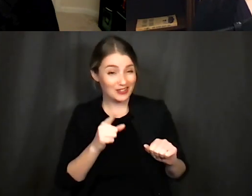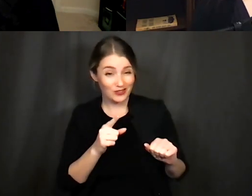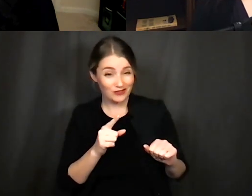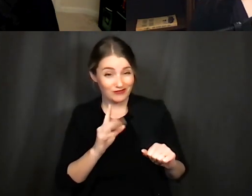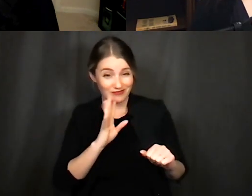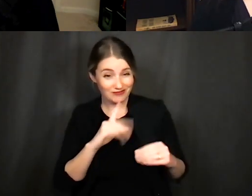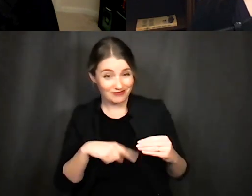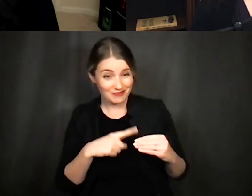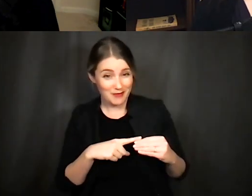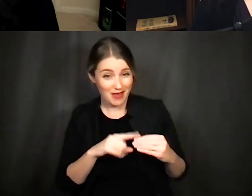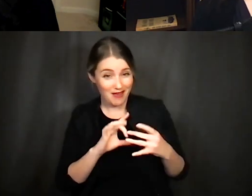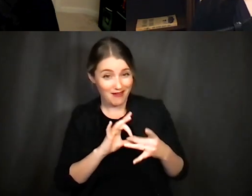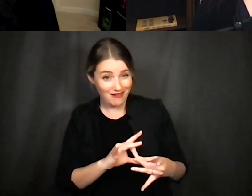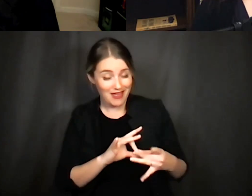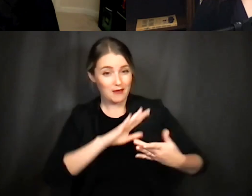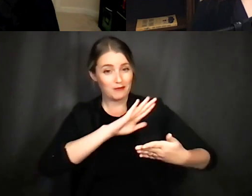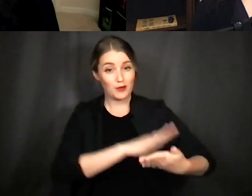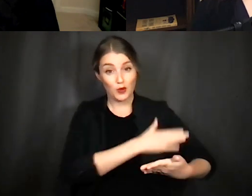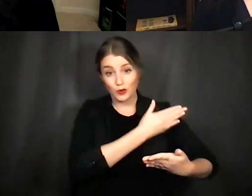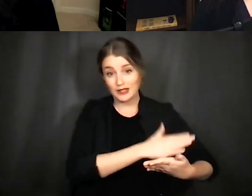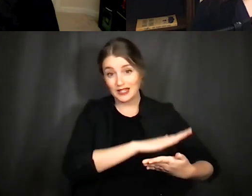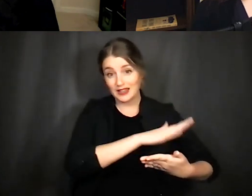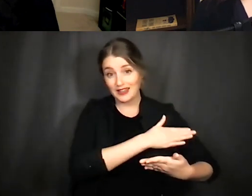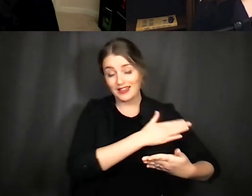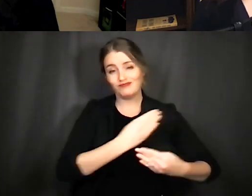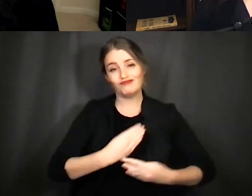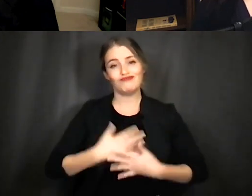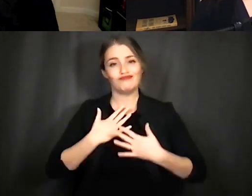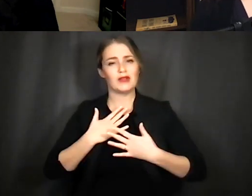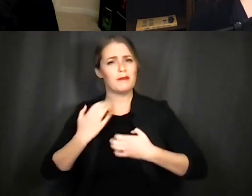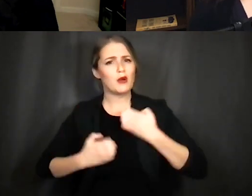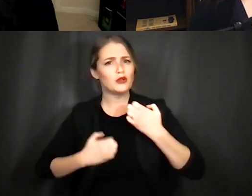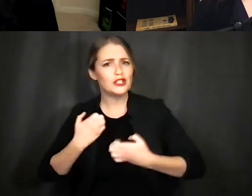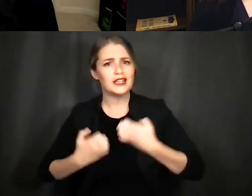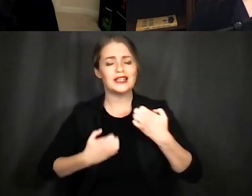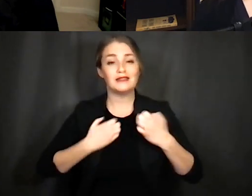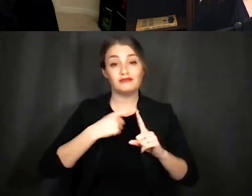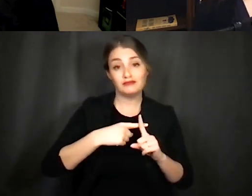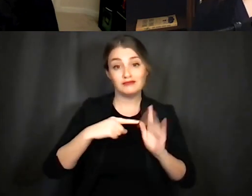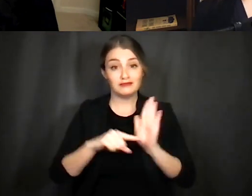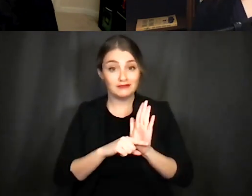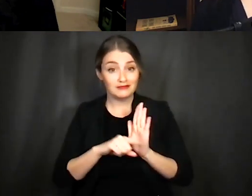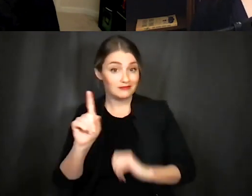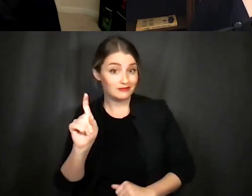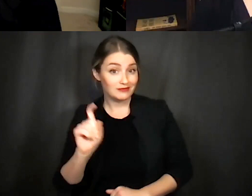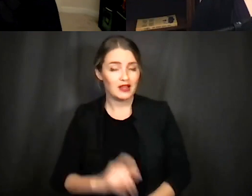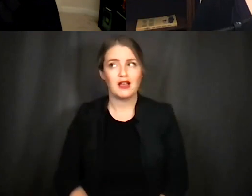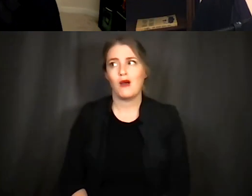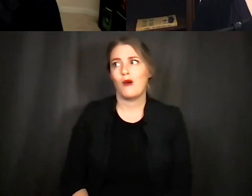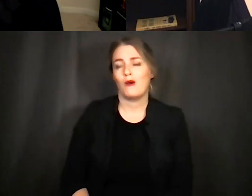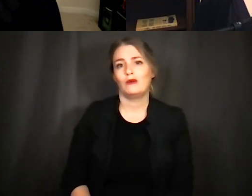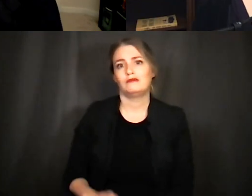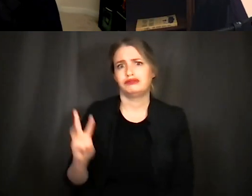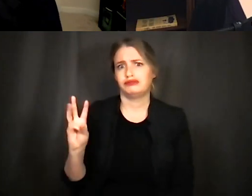related to how music can inspire emotion either positive or negative oh wow um um